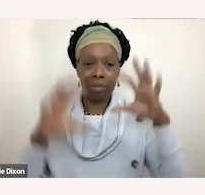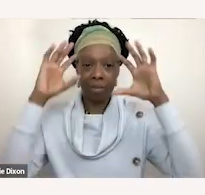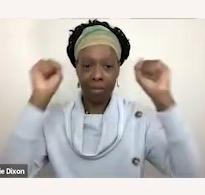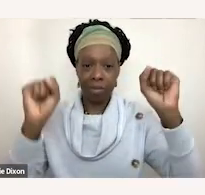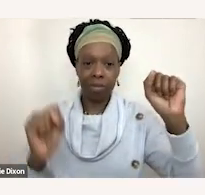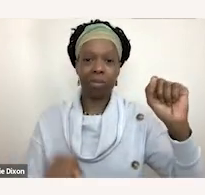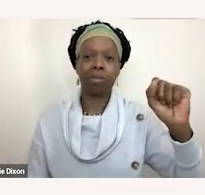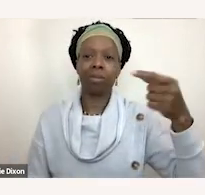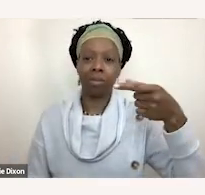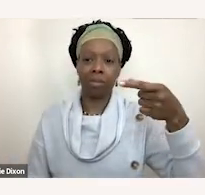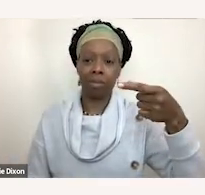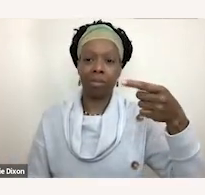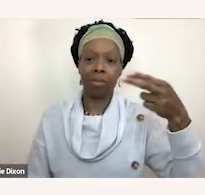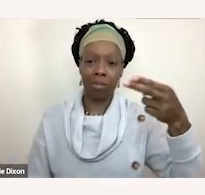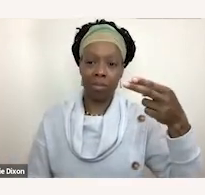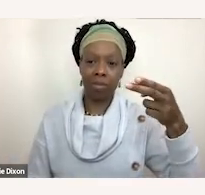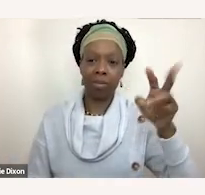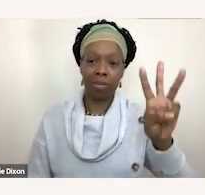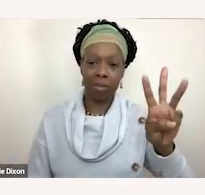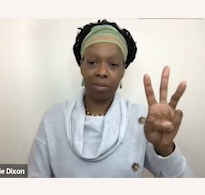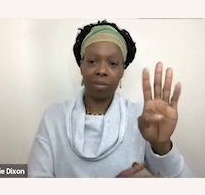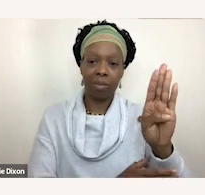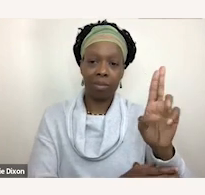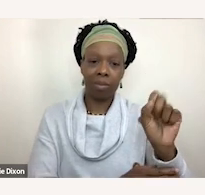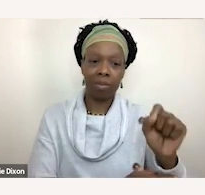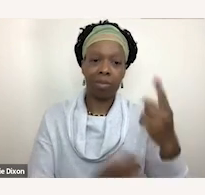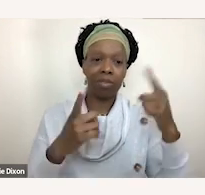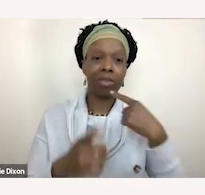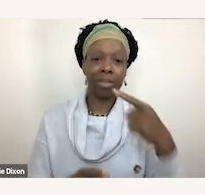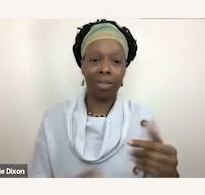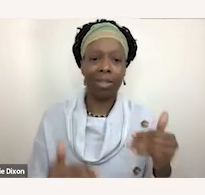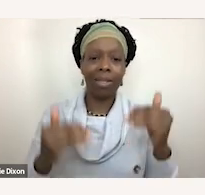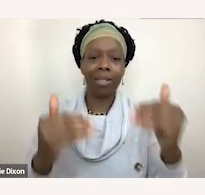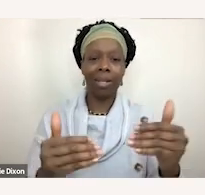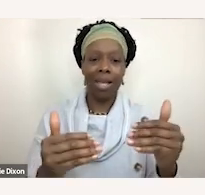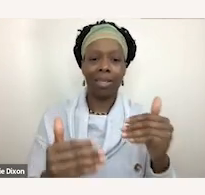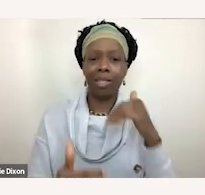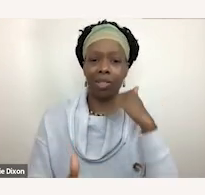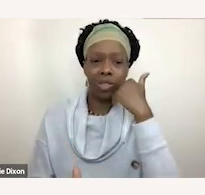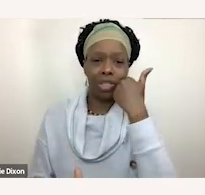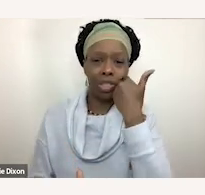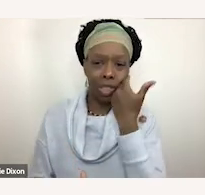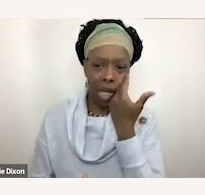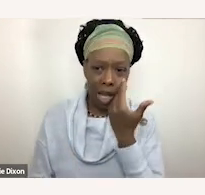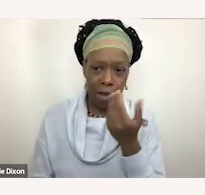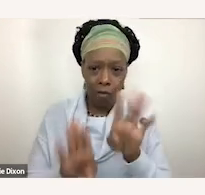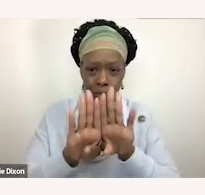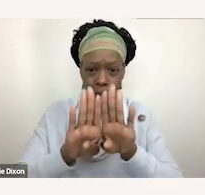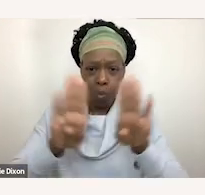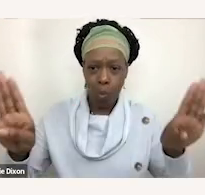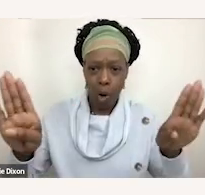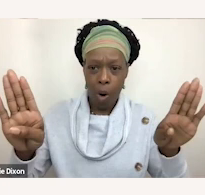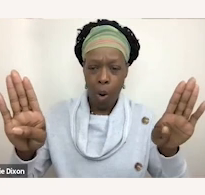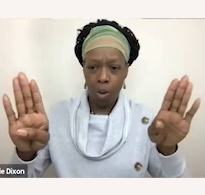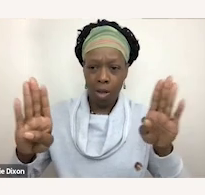bush finally said let the shameful wall of exclusion finally come tumbling down